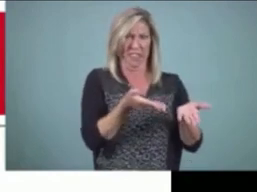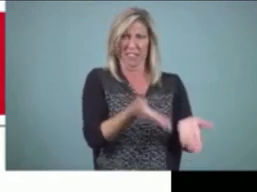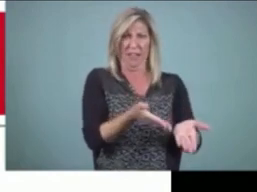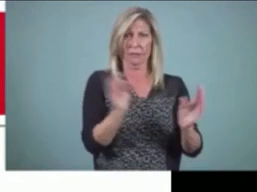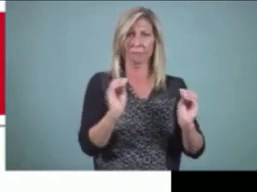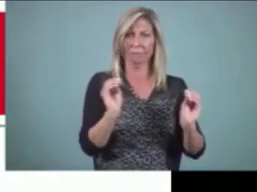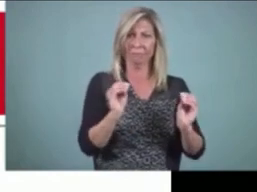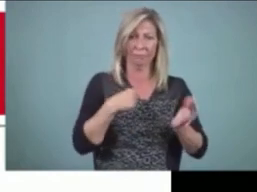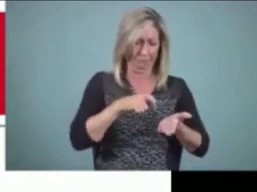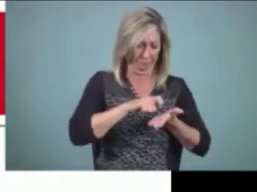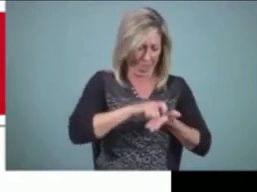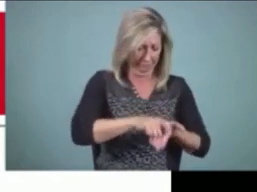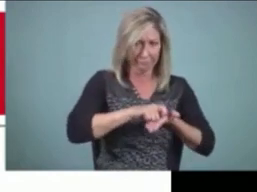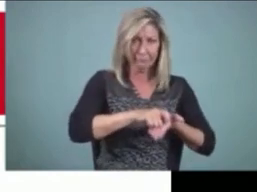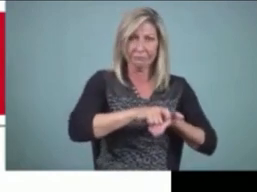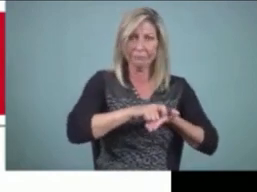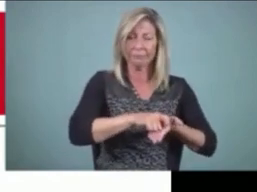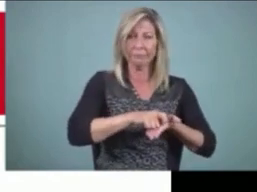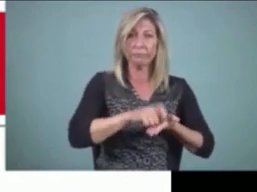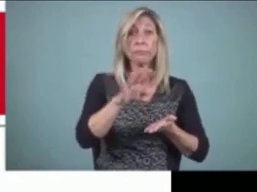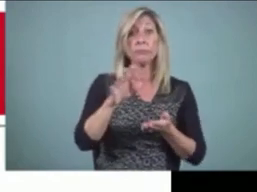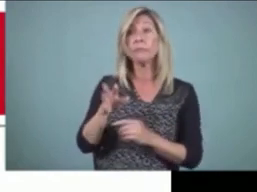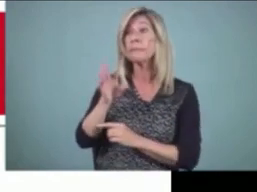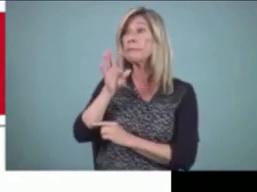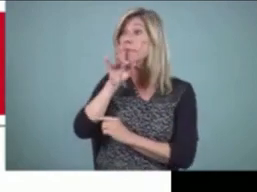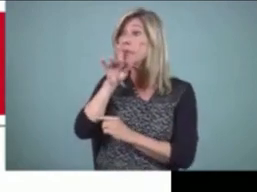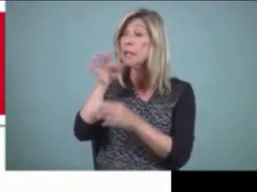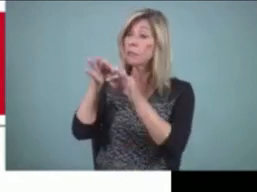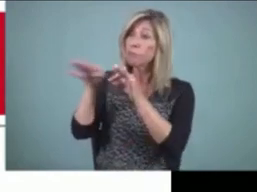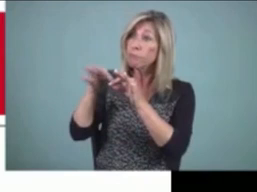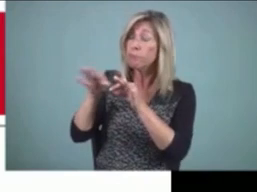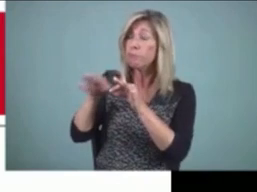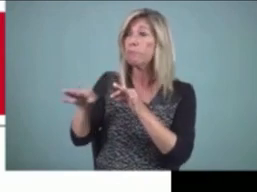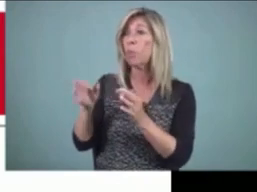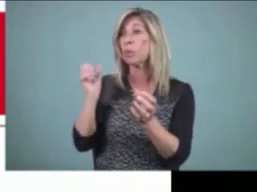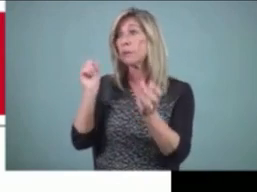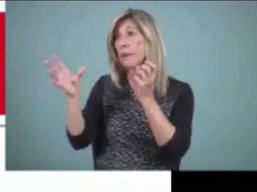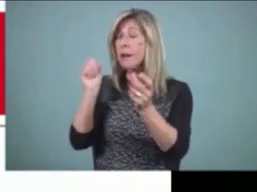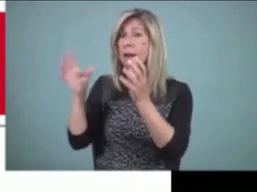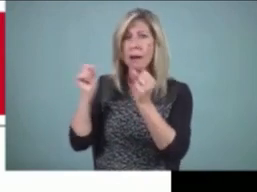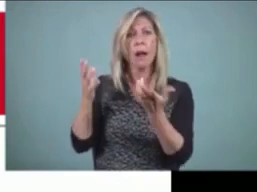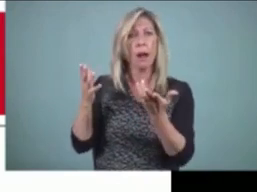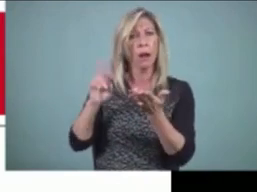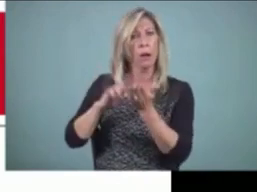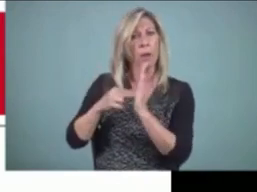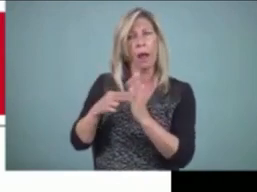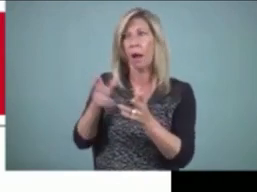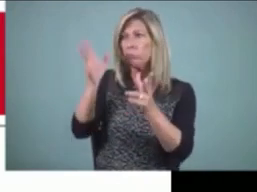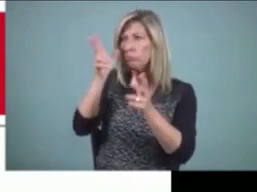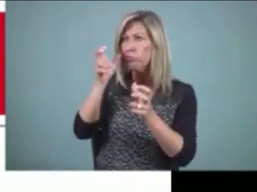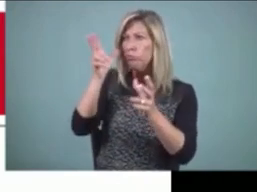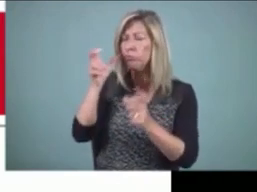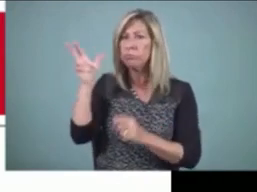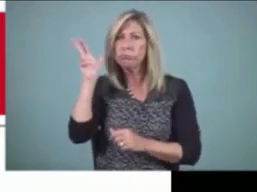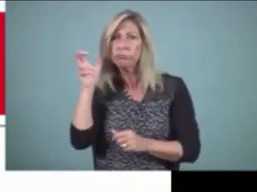signed language, you have the benefit of all of those auditory, visual, and gestural cues that come with